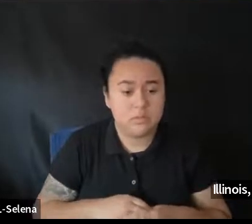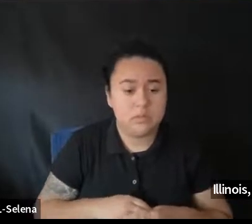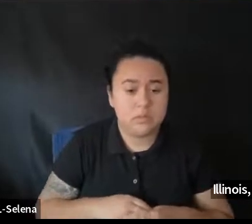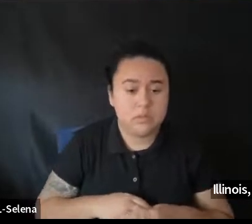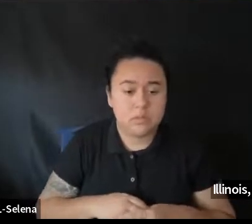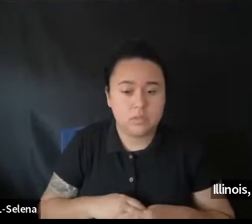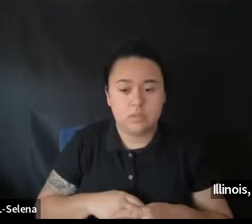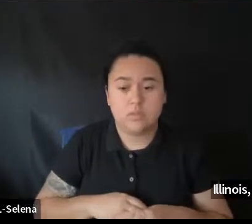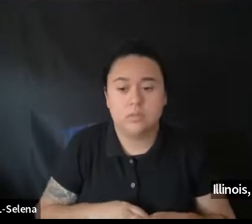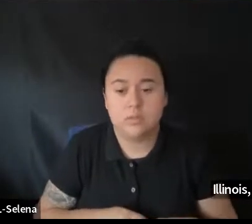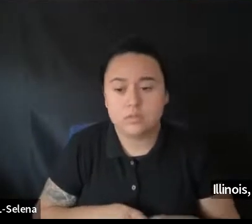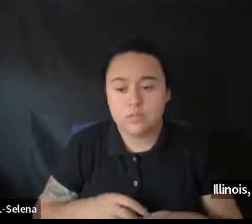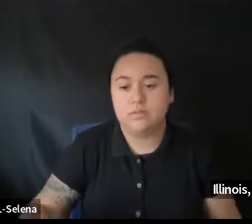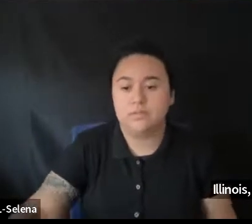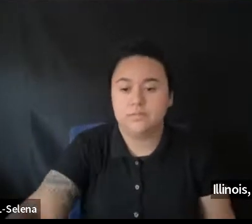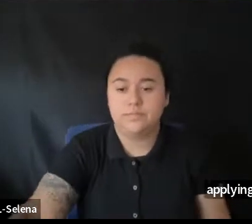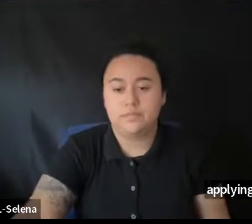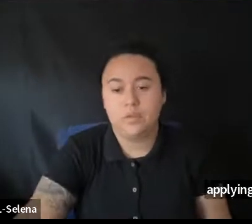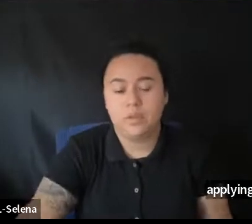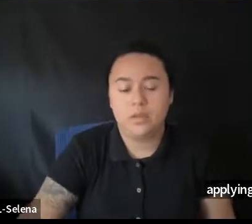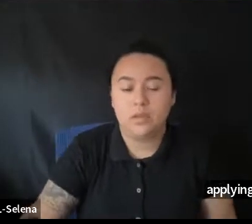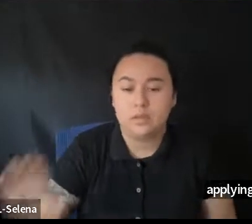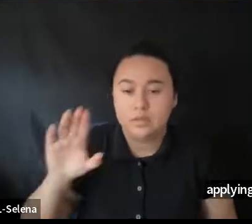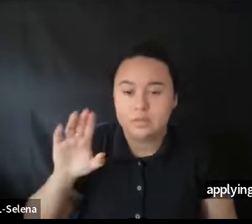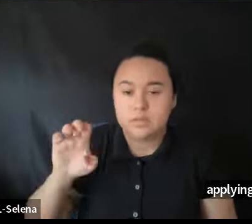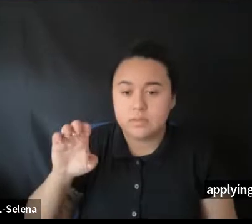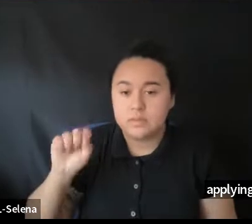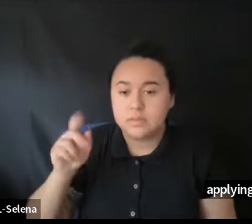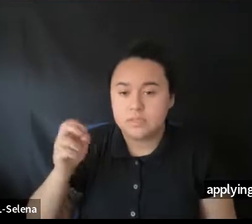Uh. I will answer for Illinois. Um.